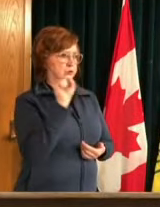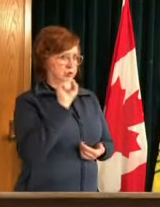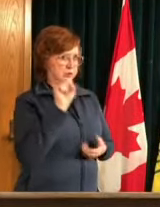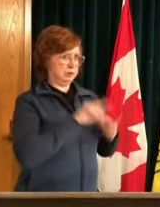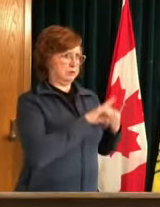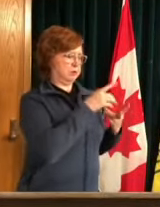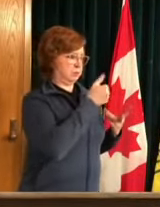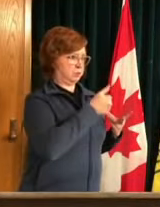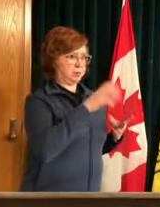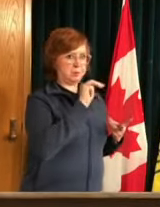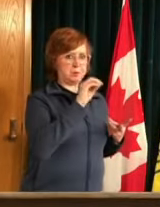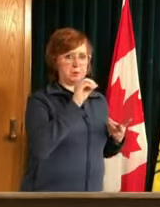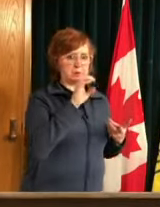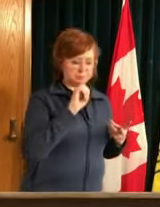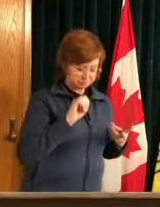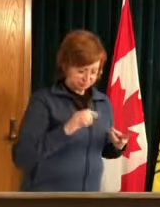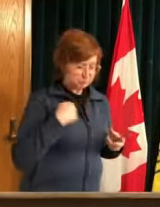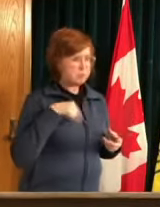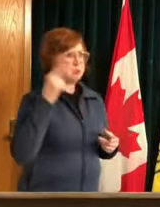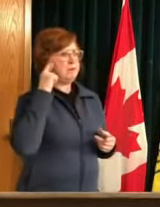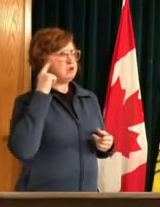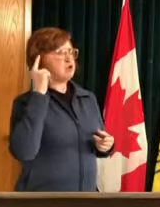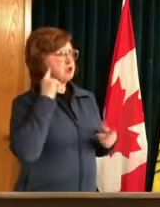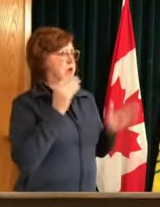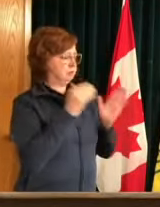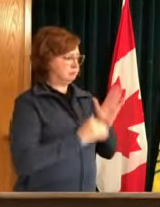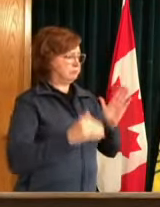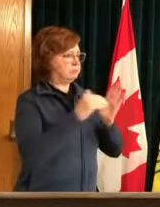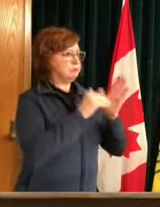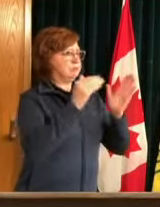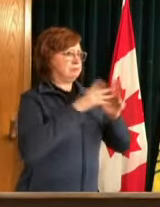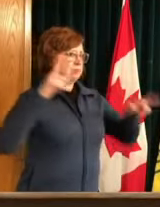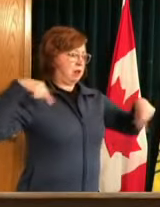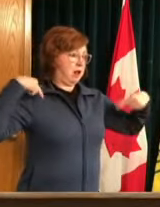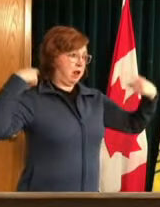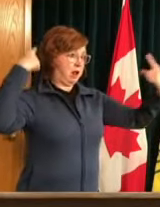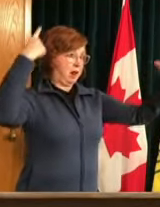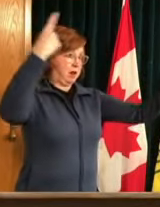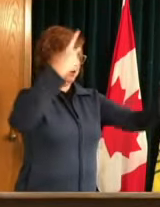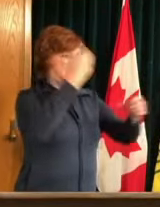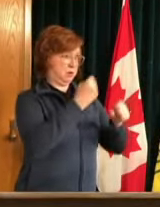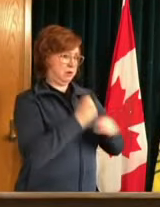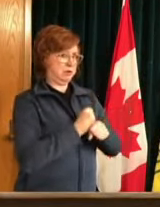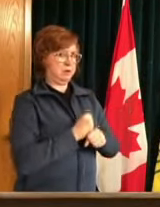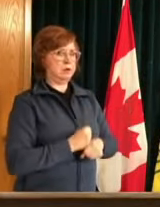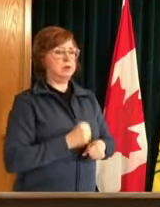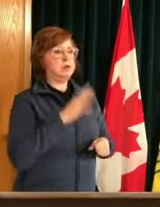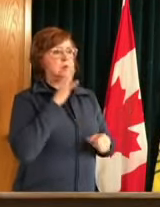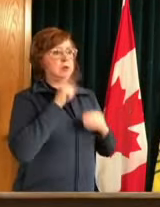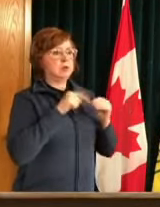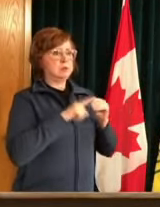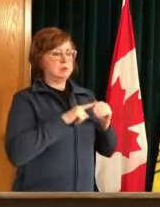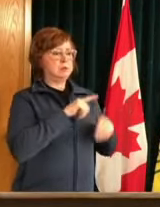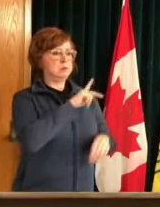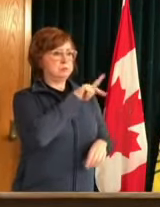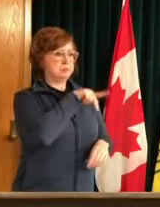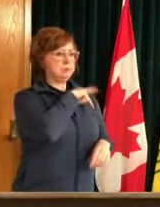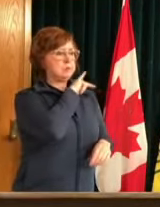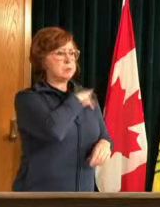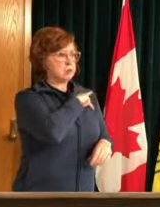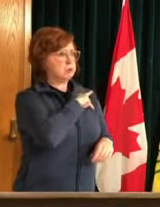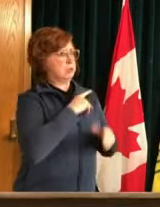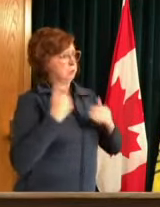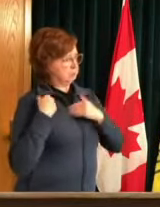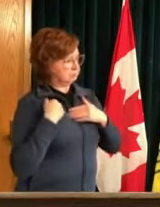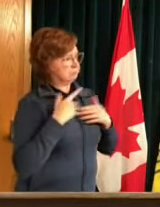over and over again throughout the last year um the talk about personal responsibility and that people need to follow guidelines